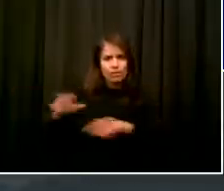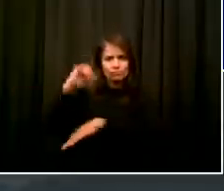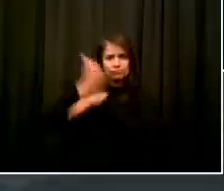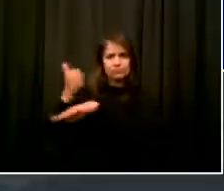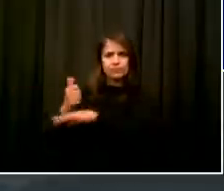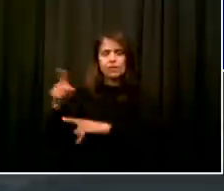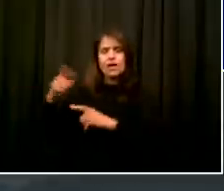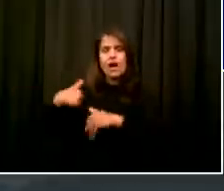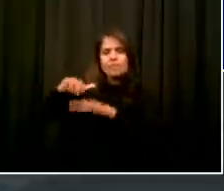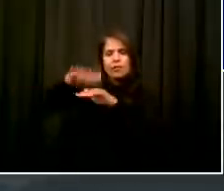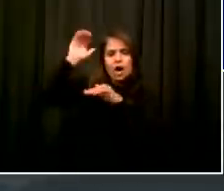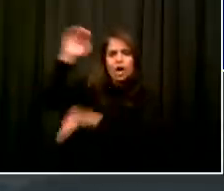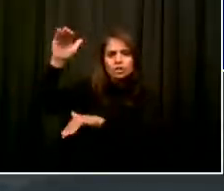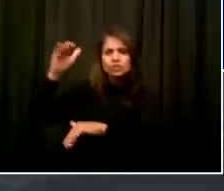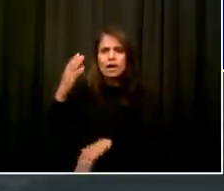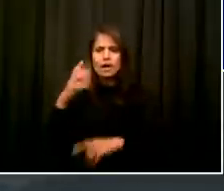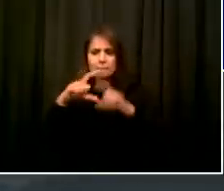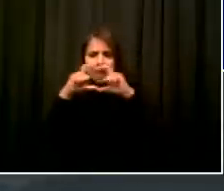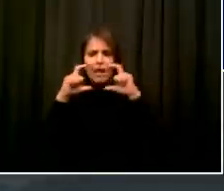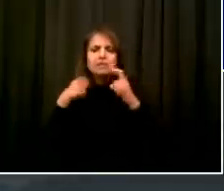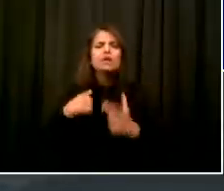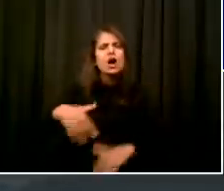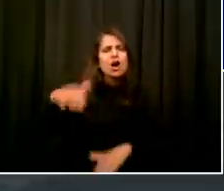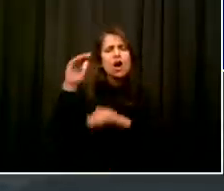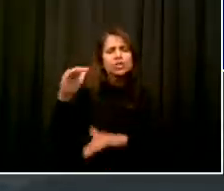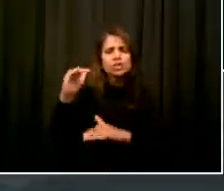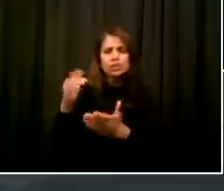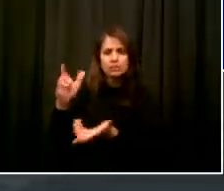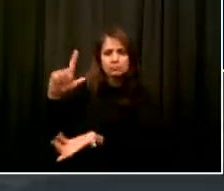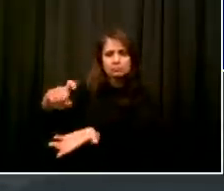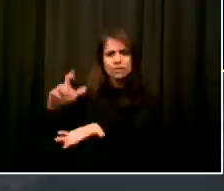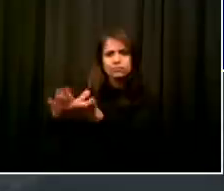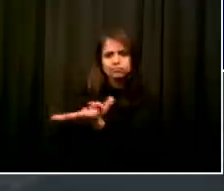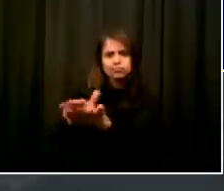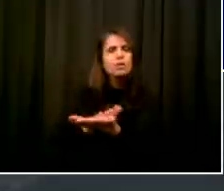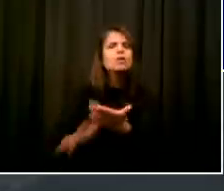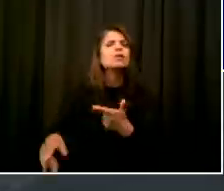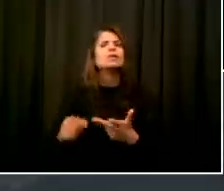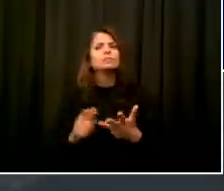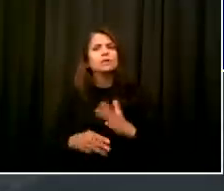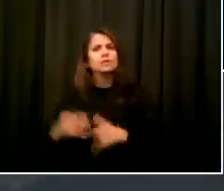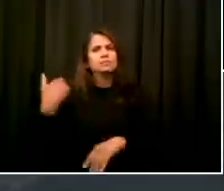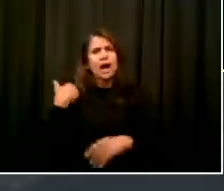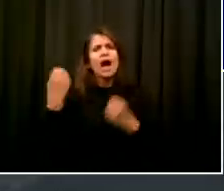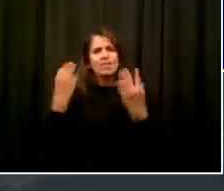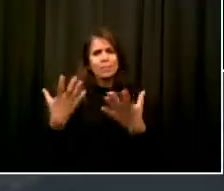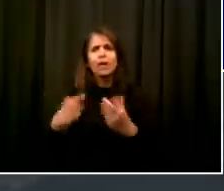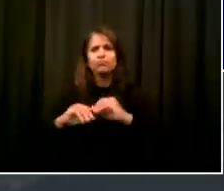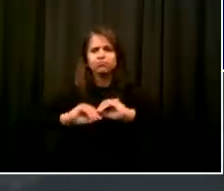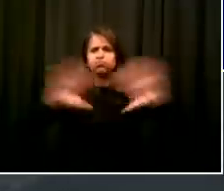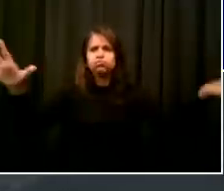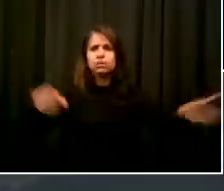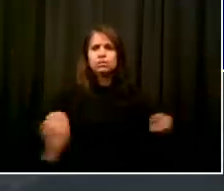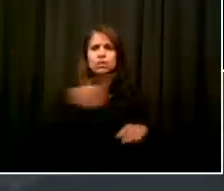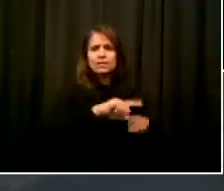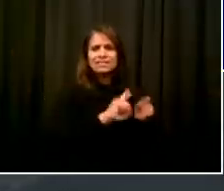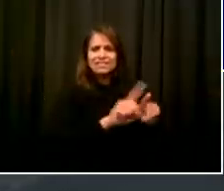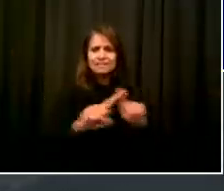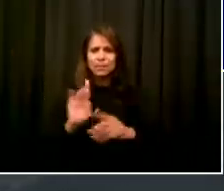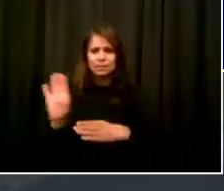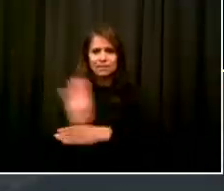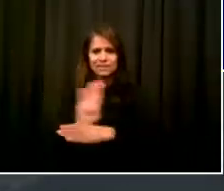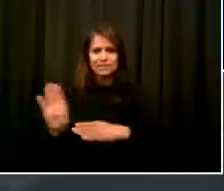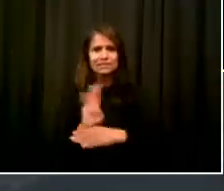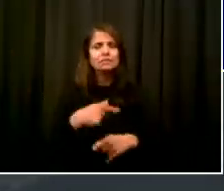a centralized restaurant reopening page, resource page with guidance and best practices for restaurants